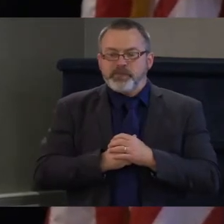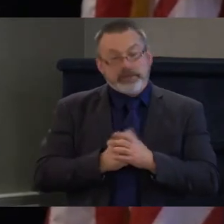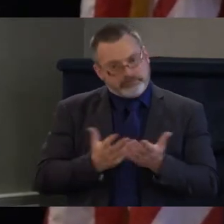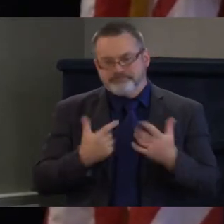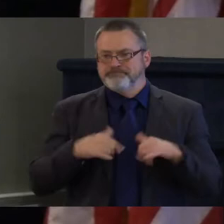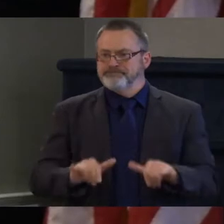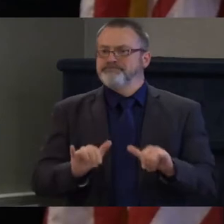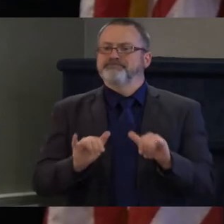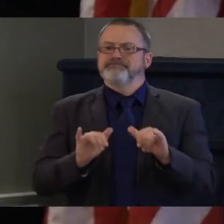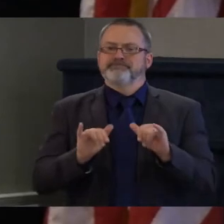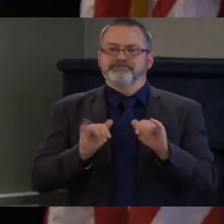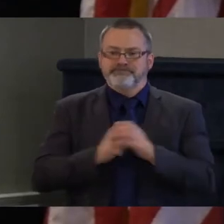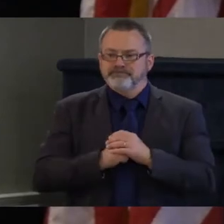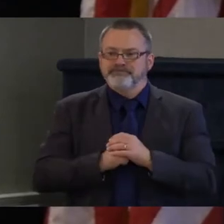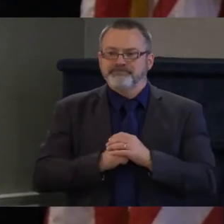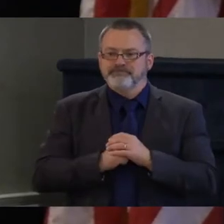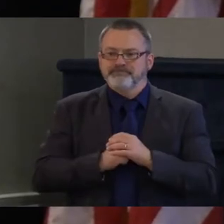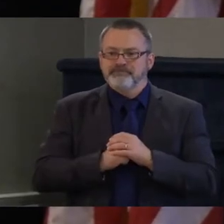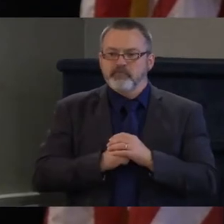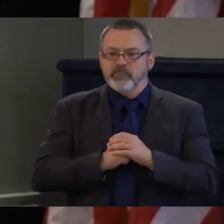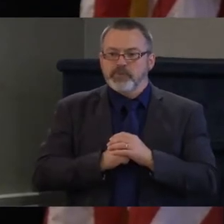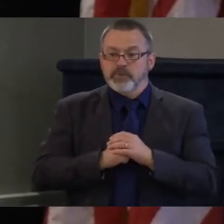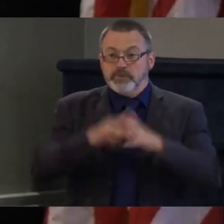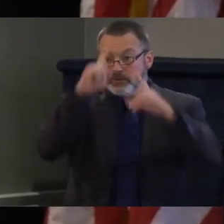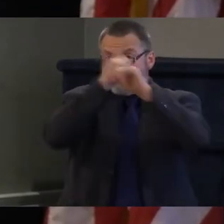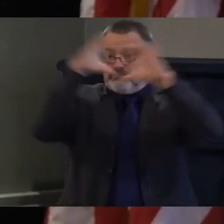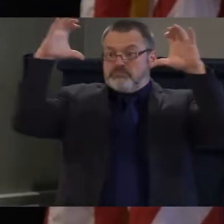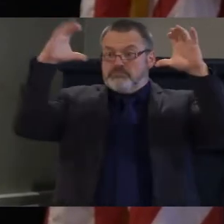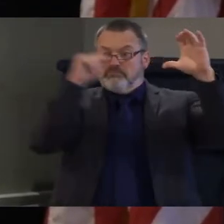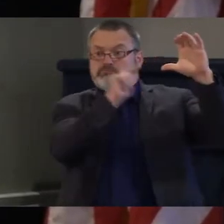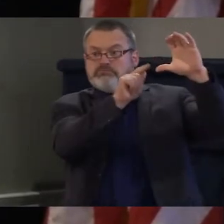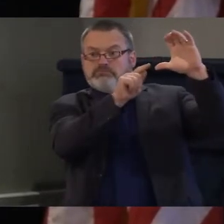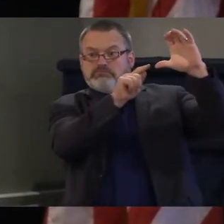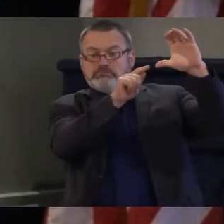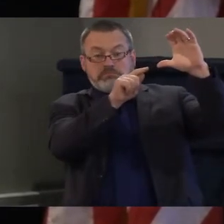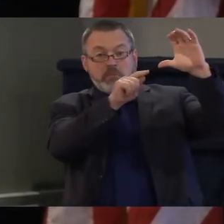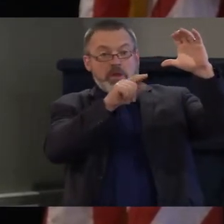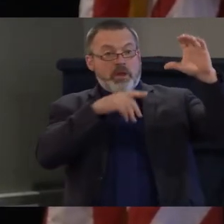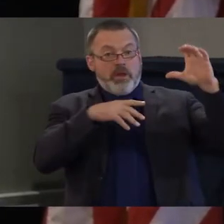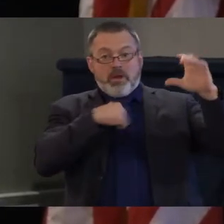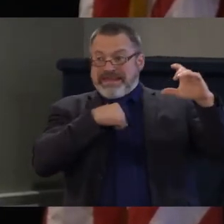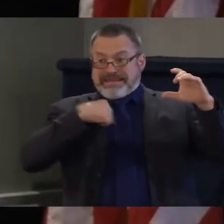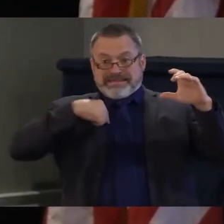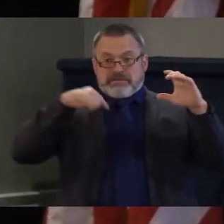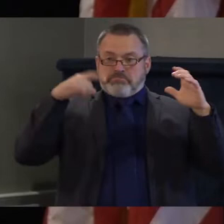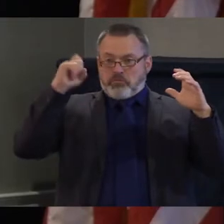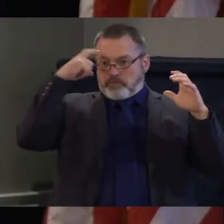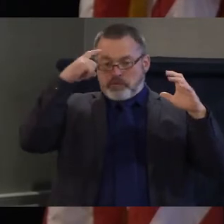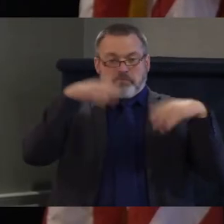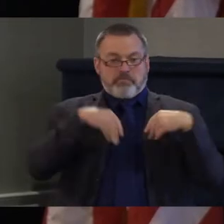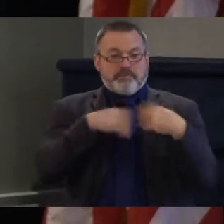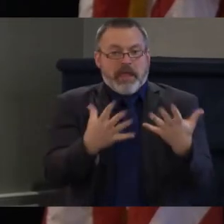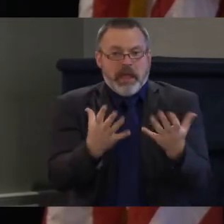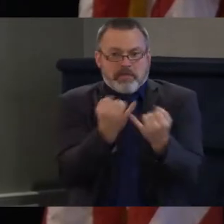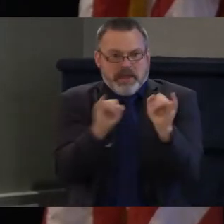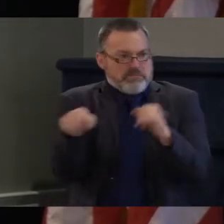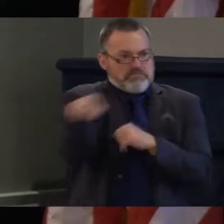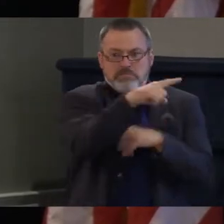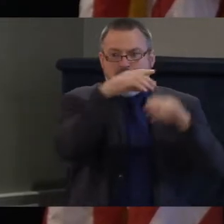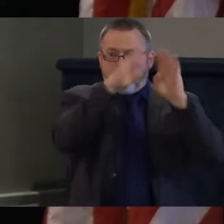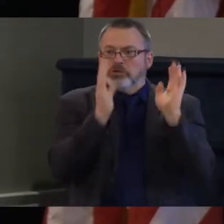that we can provide an independent home for everyone with care for everyone